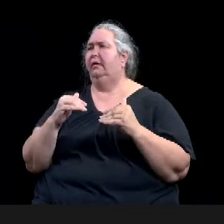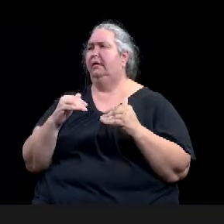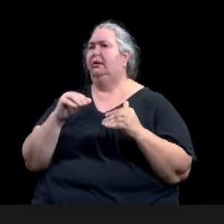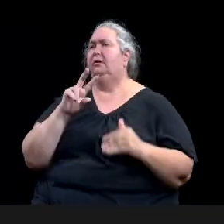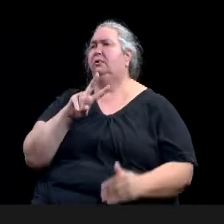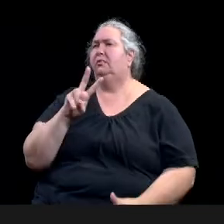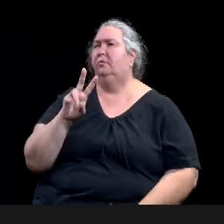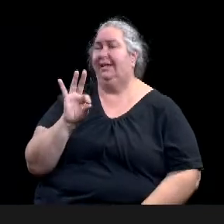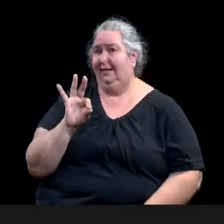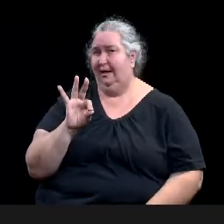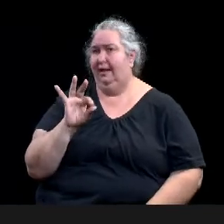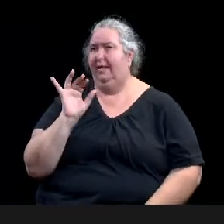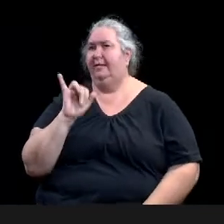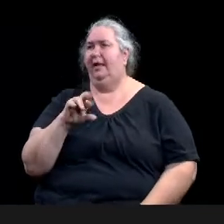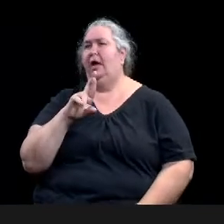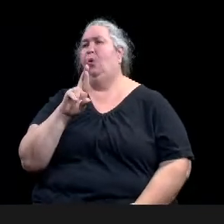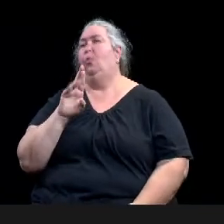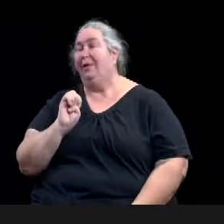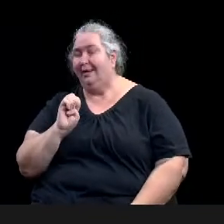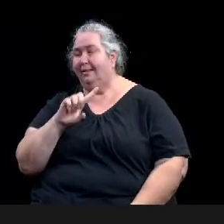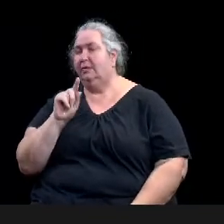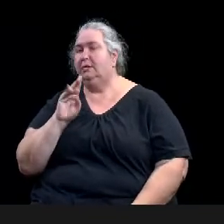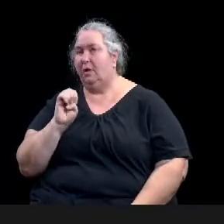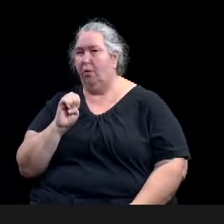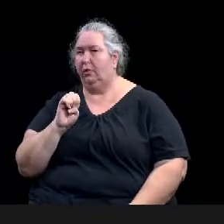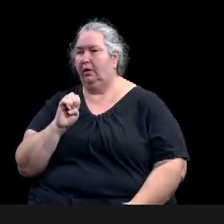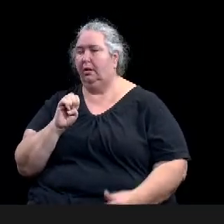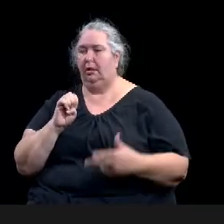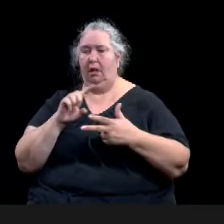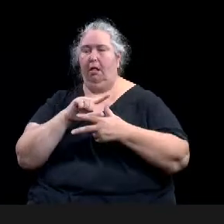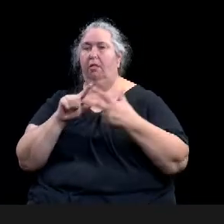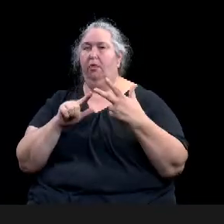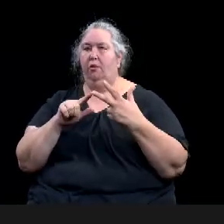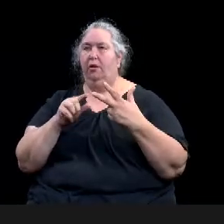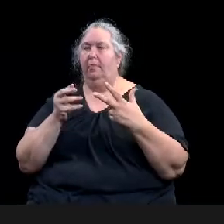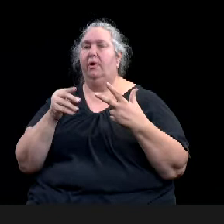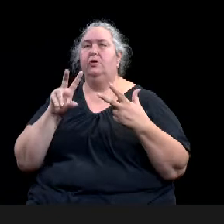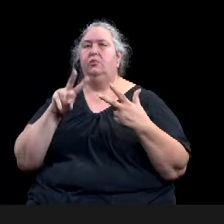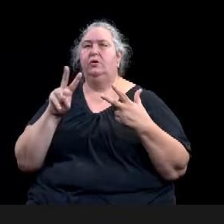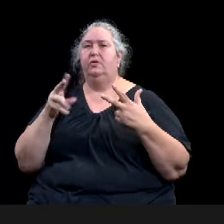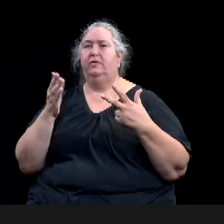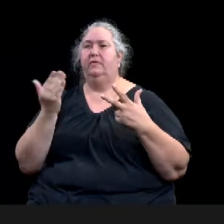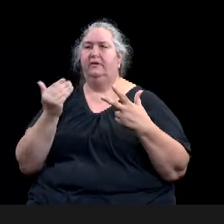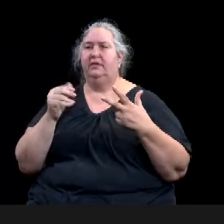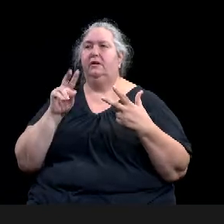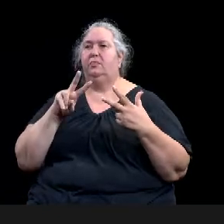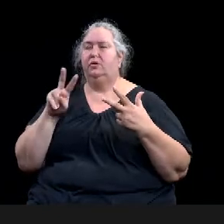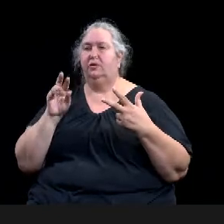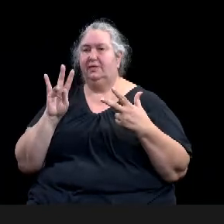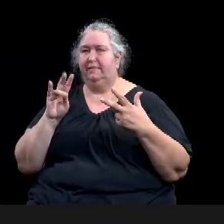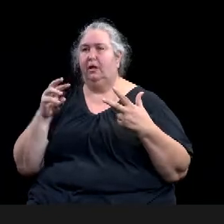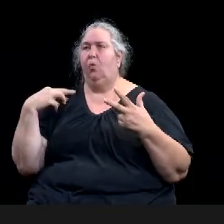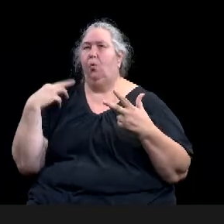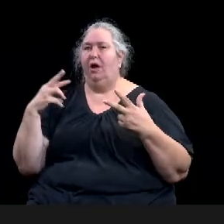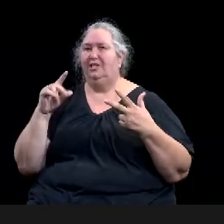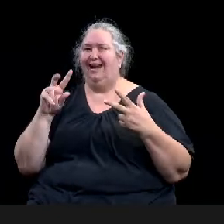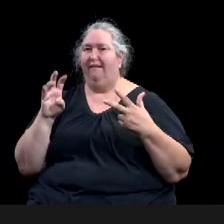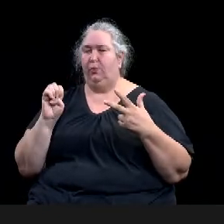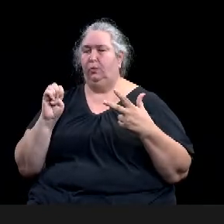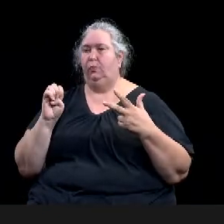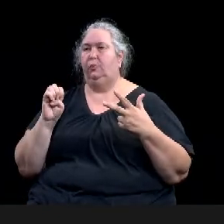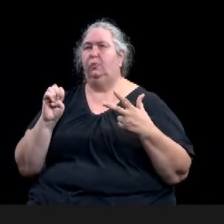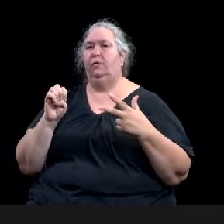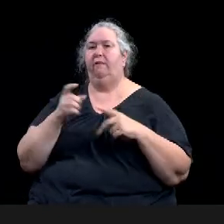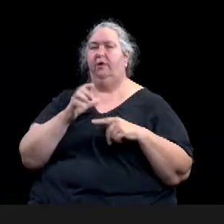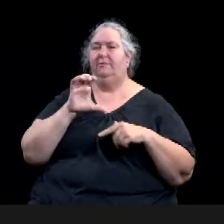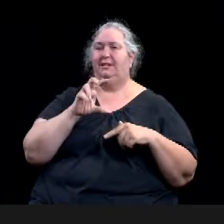Washington Avenue, uh, from C2 to O3. That's about half acre. Three, like I said, three, three lots that make up about a half an